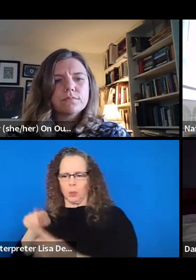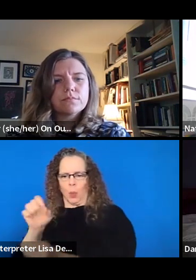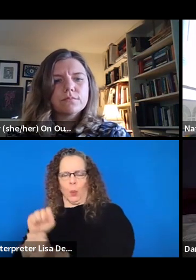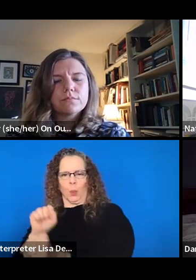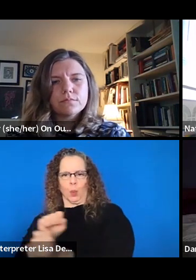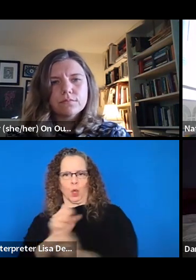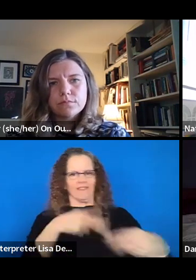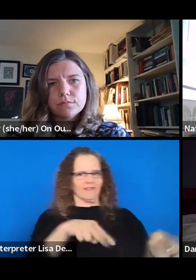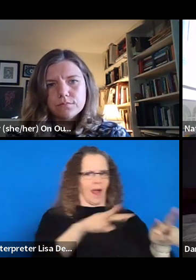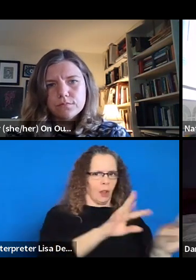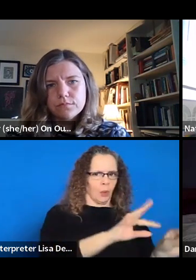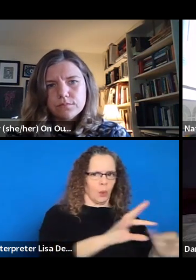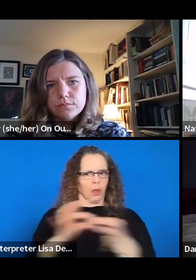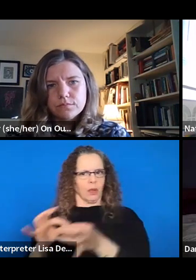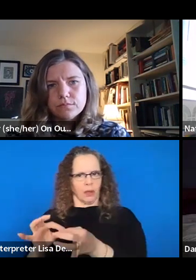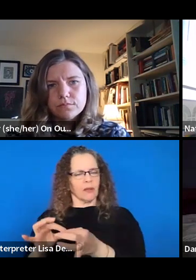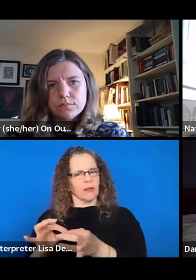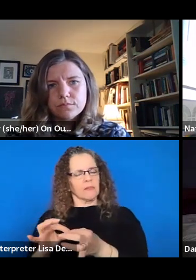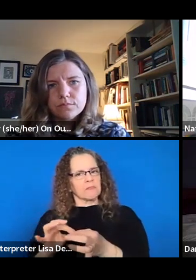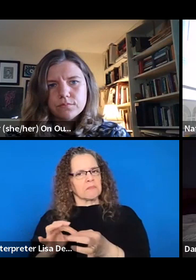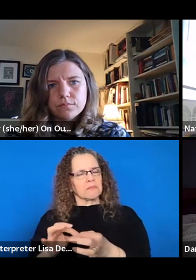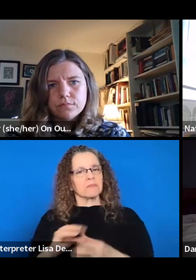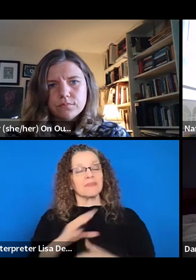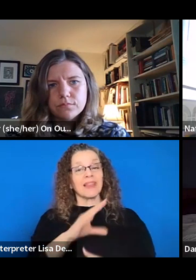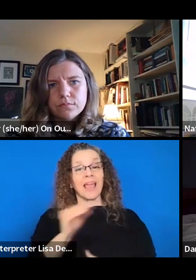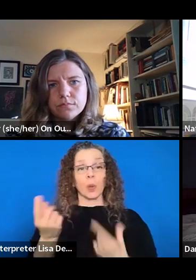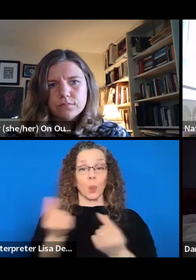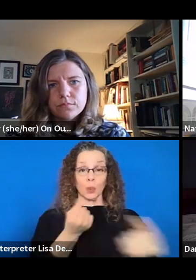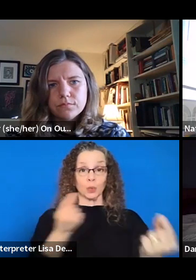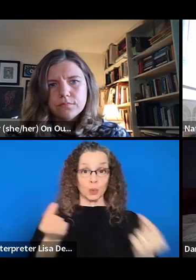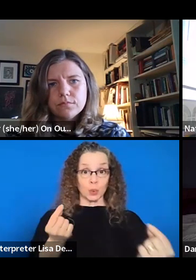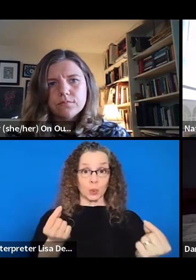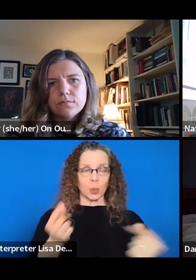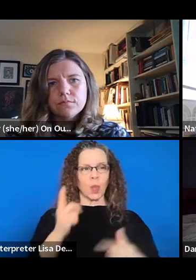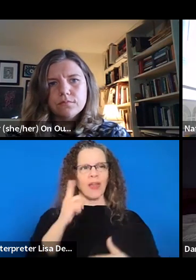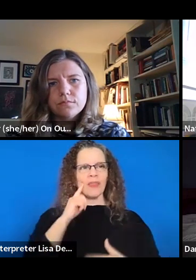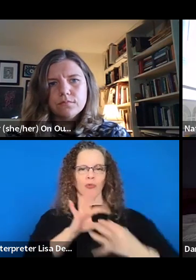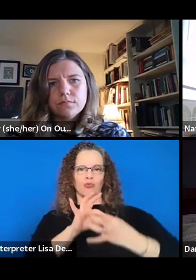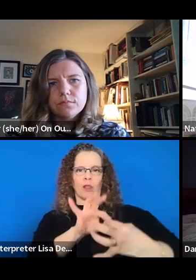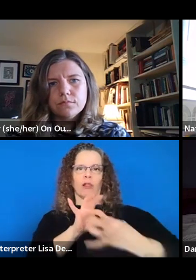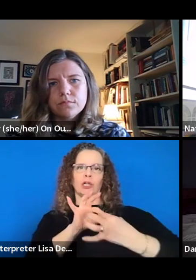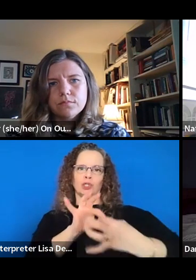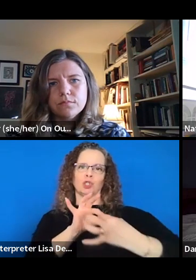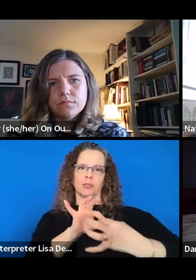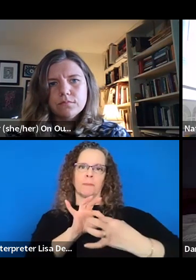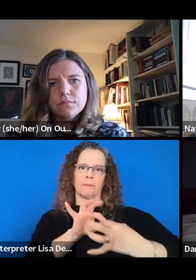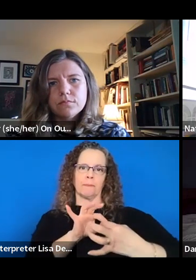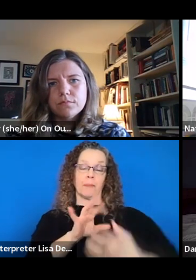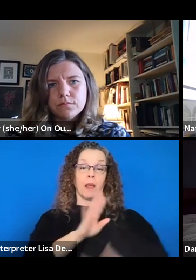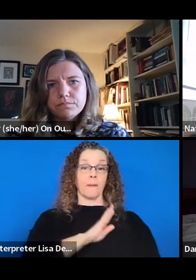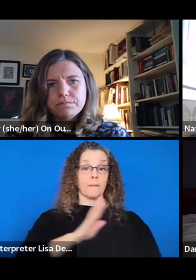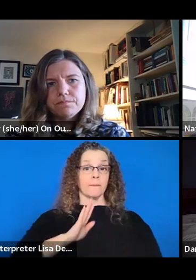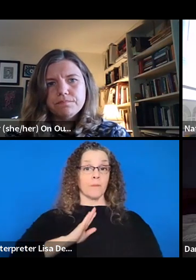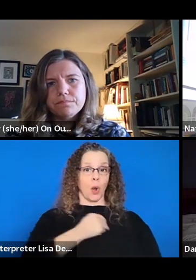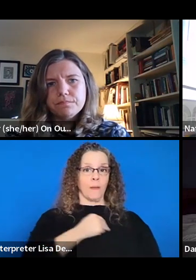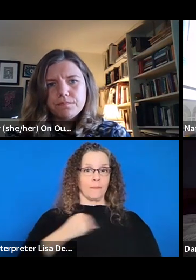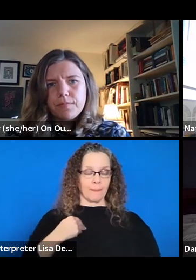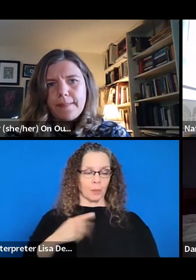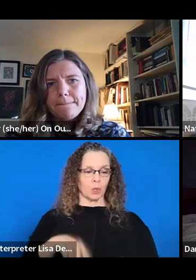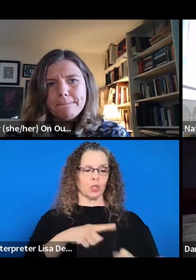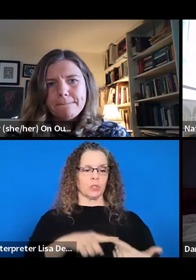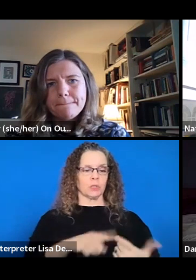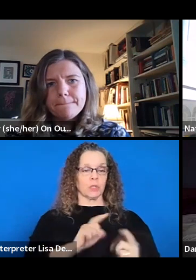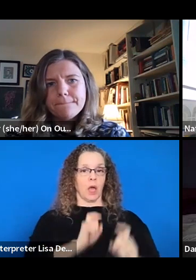thing we can be doing is, I mean, starting with just relationship building between the board members and donors and the people who are doing the